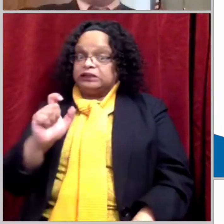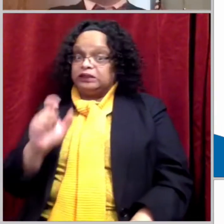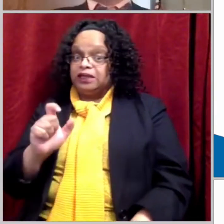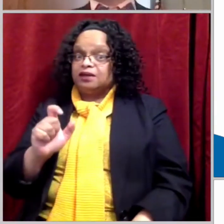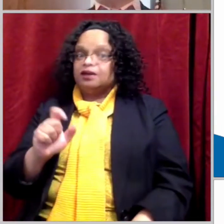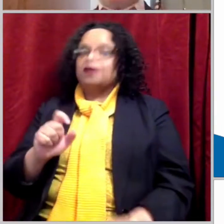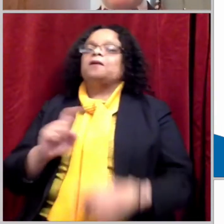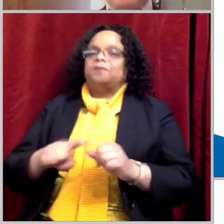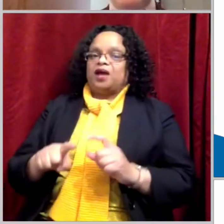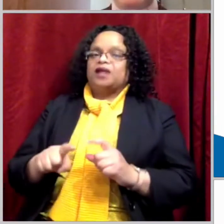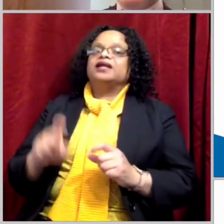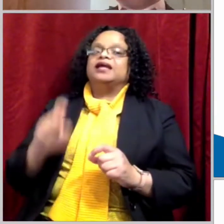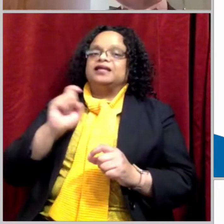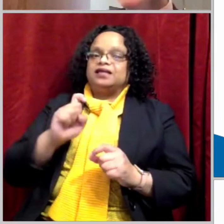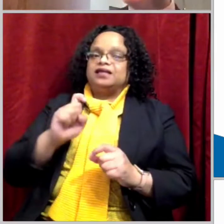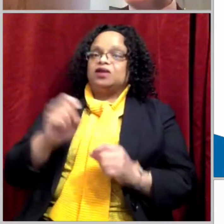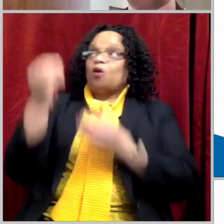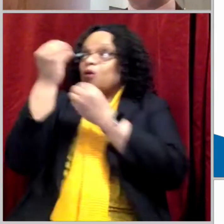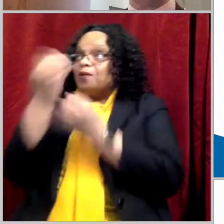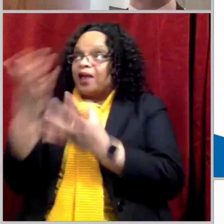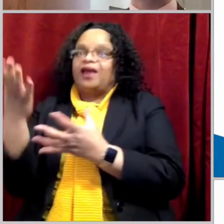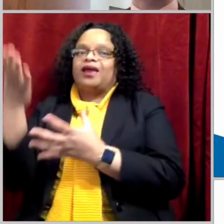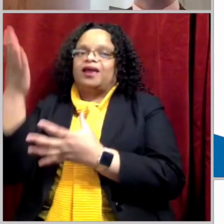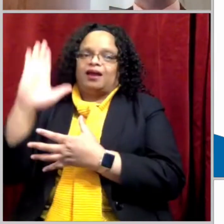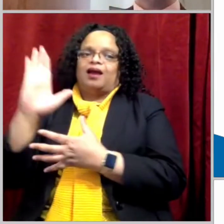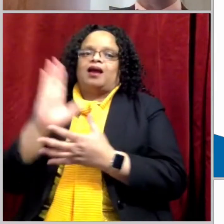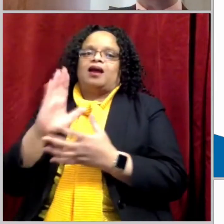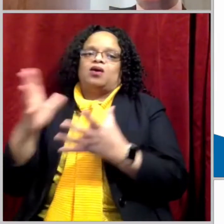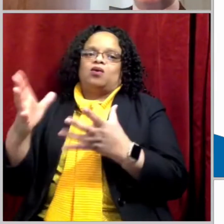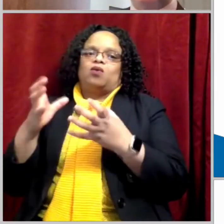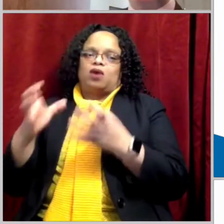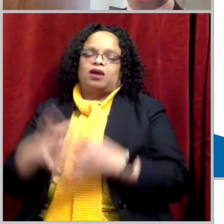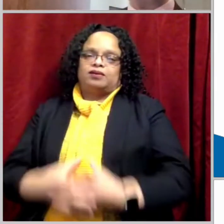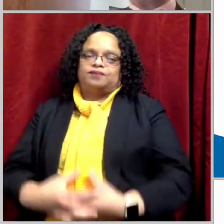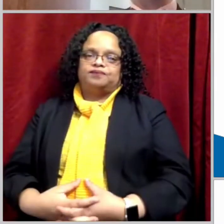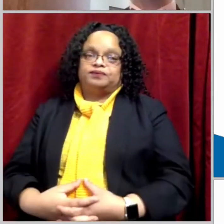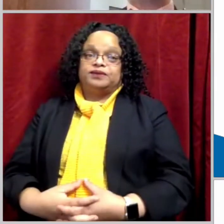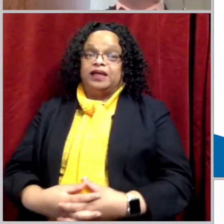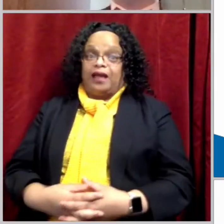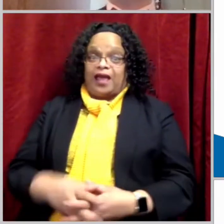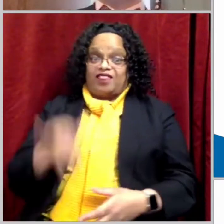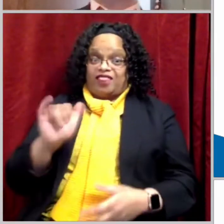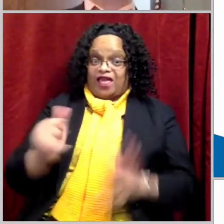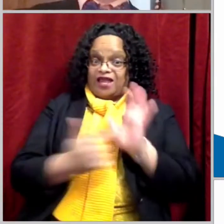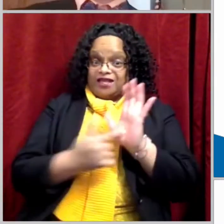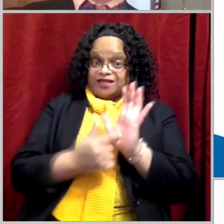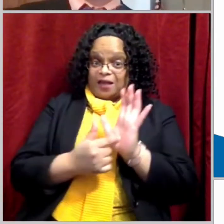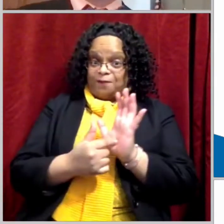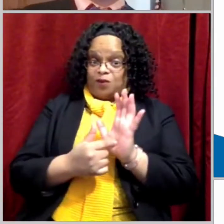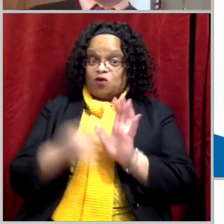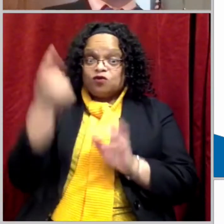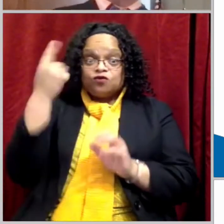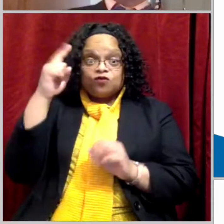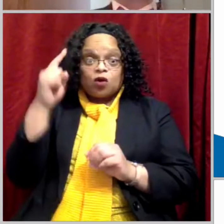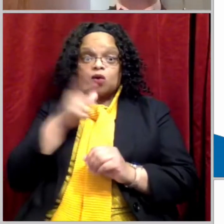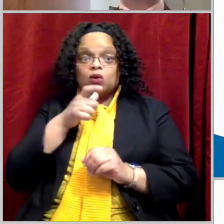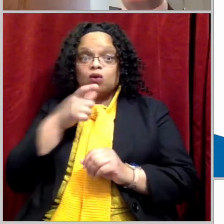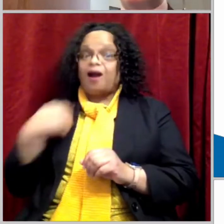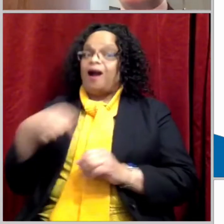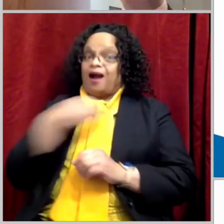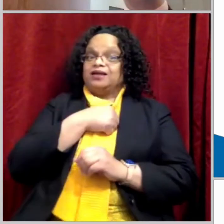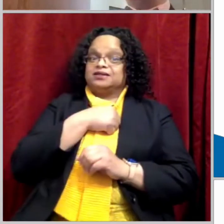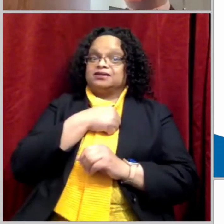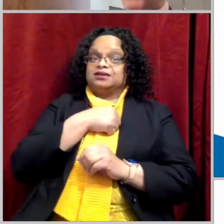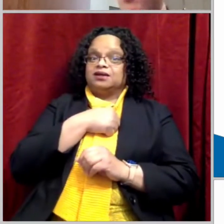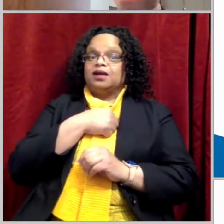needed to make things right as an example to us. Because in doing this and in starting his ministry in this way, he was